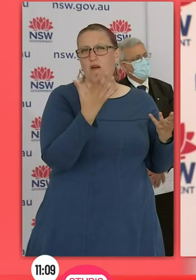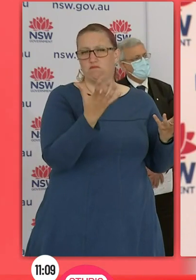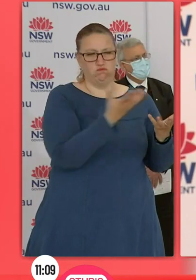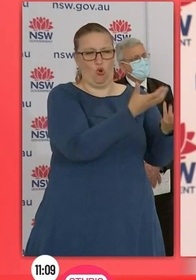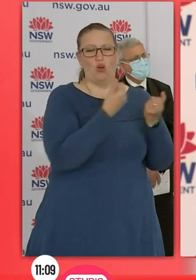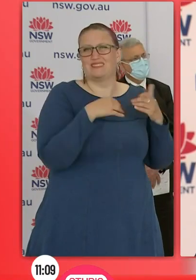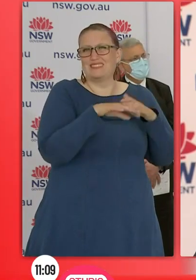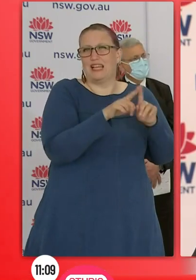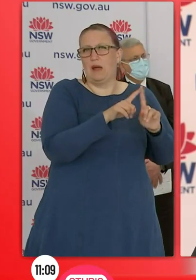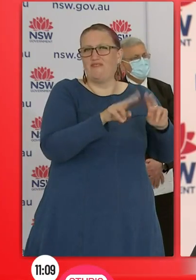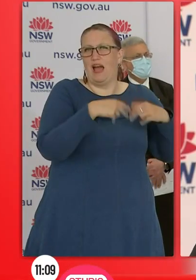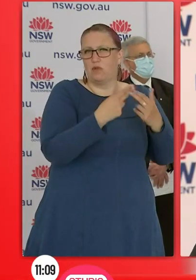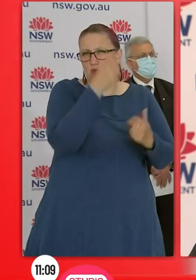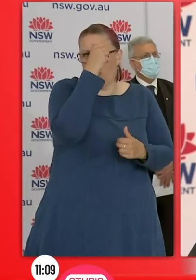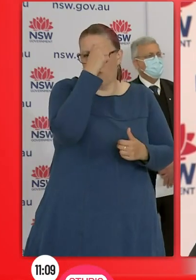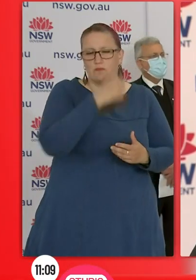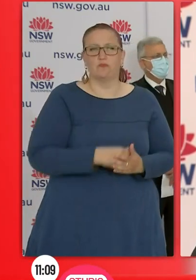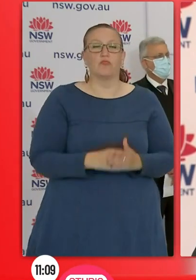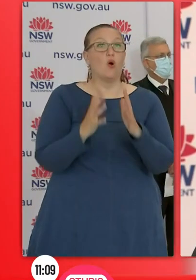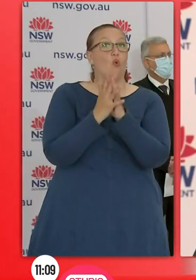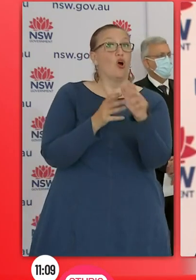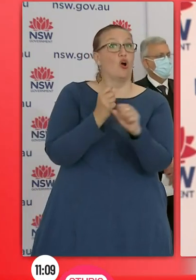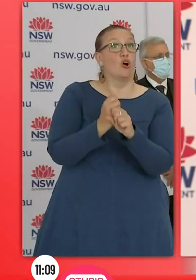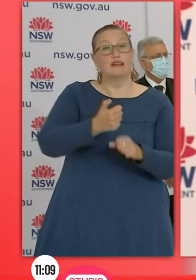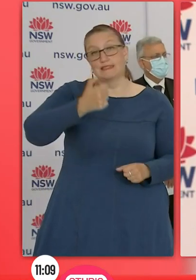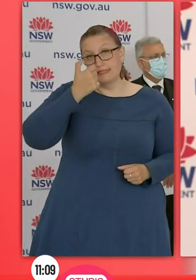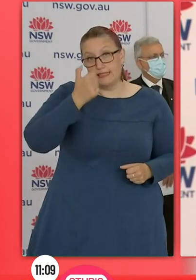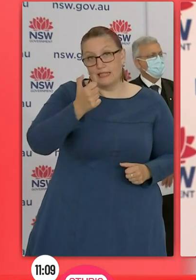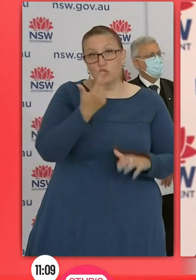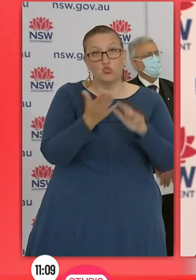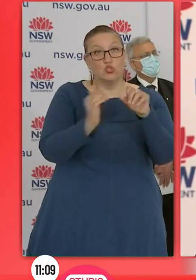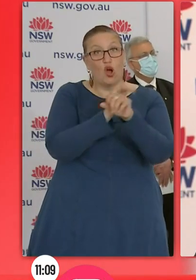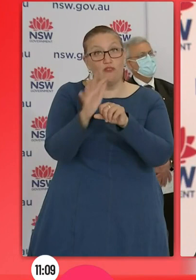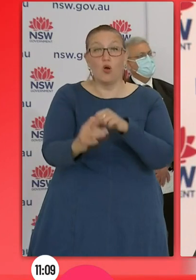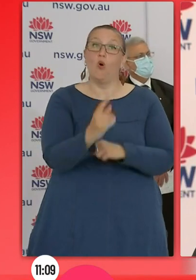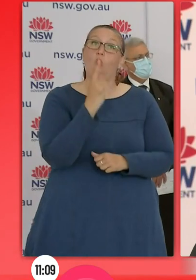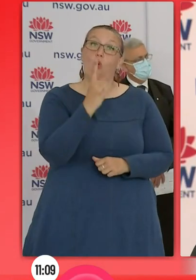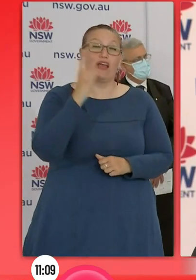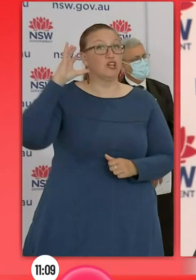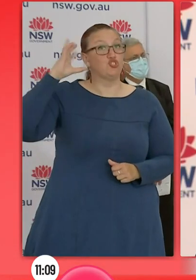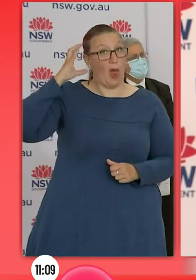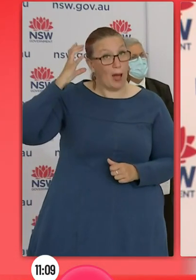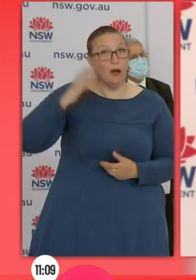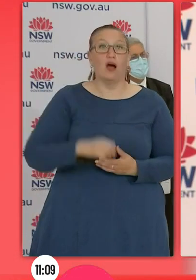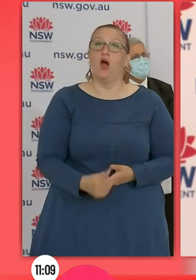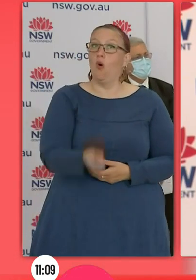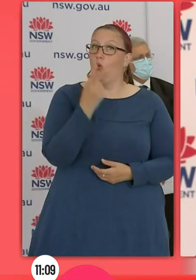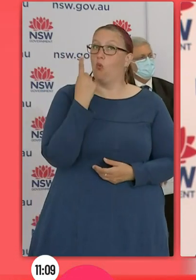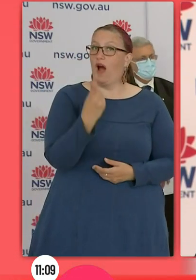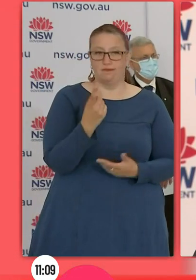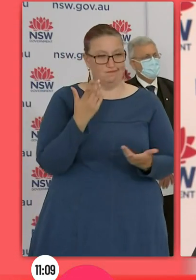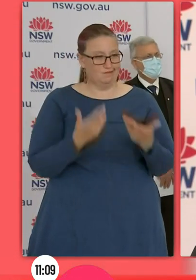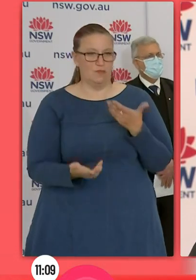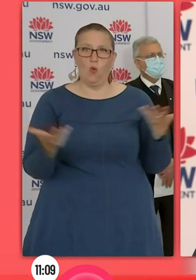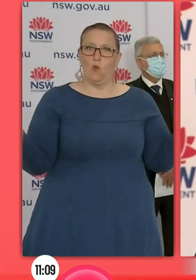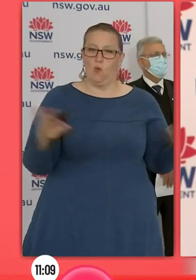again eight cases overnight, six in the Wollongong local government area, one in the Shoal Harbour local government area and one location